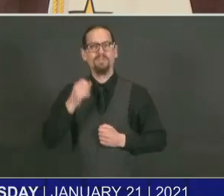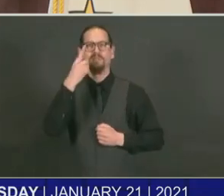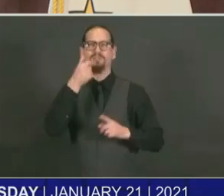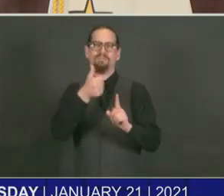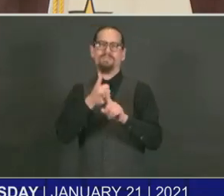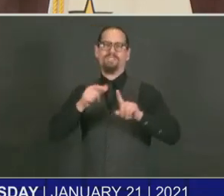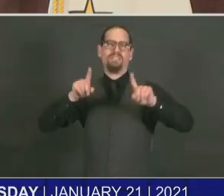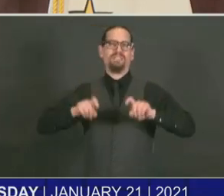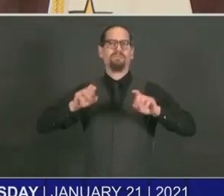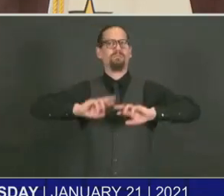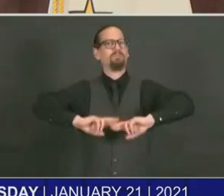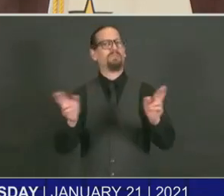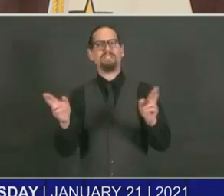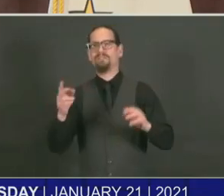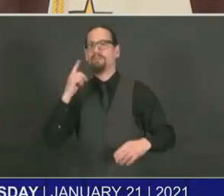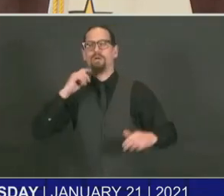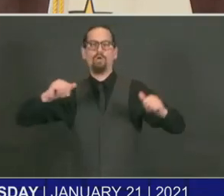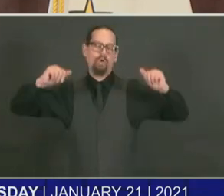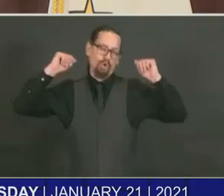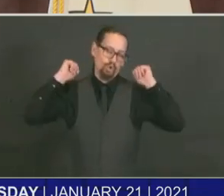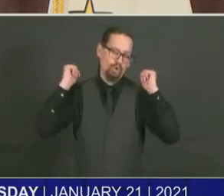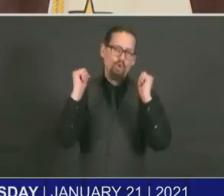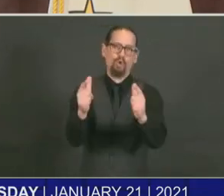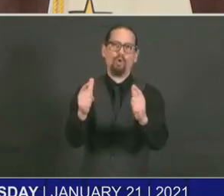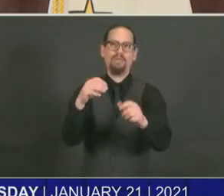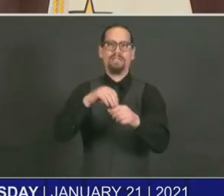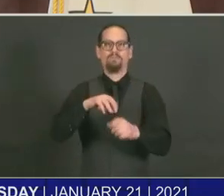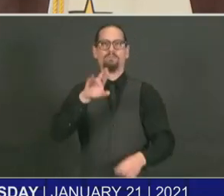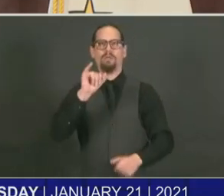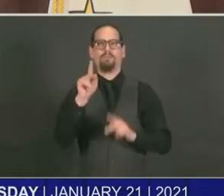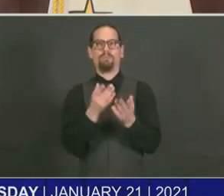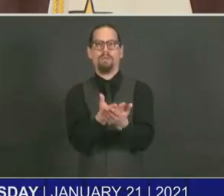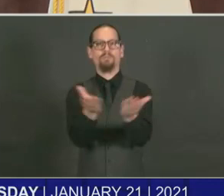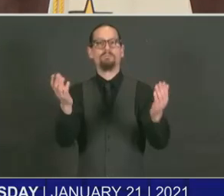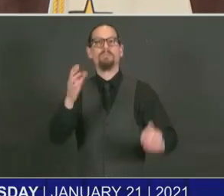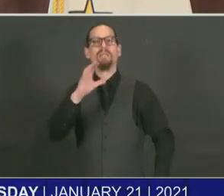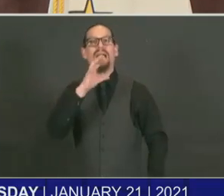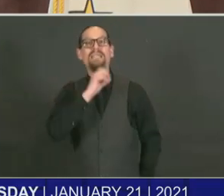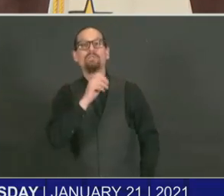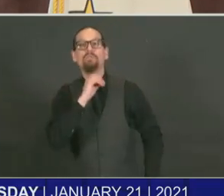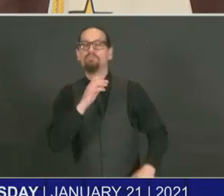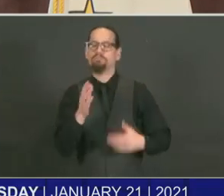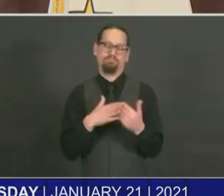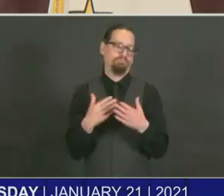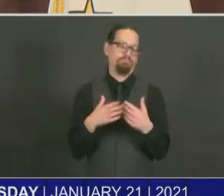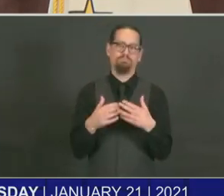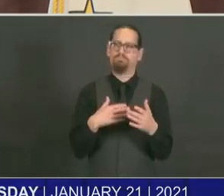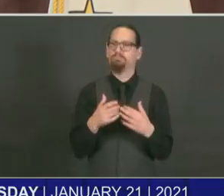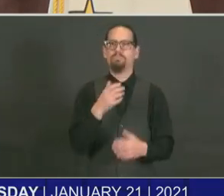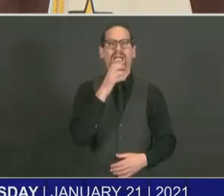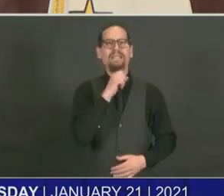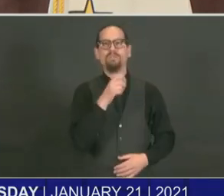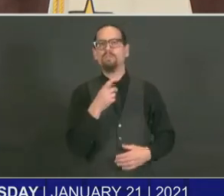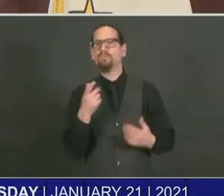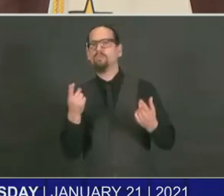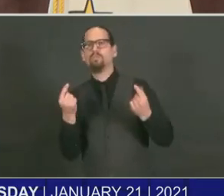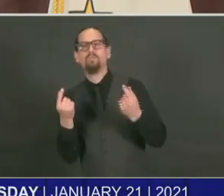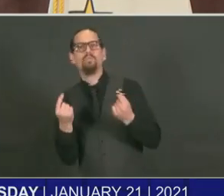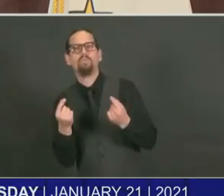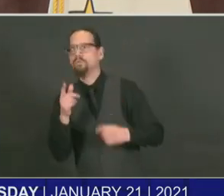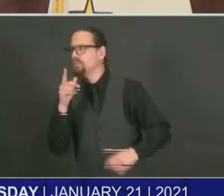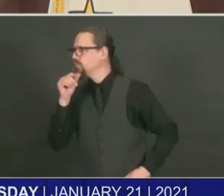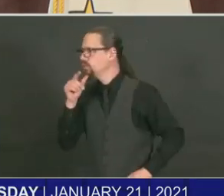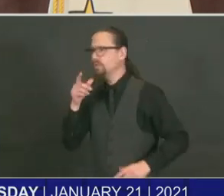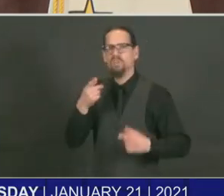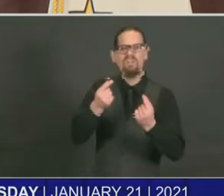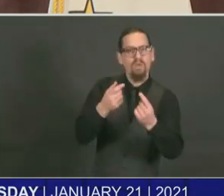age, don't have to wait for a particular time. It is accessible and we ask, we urge that you